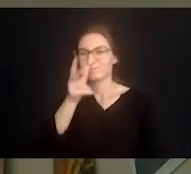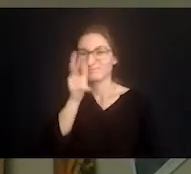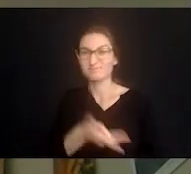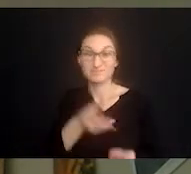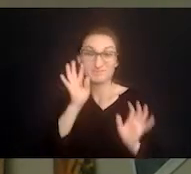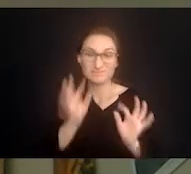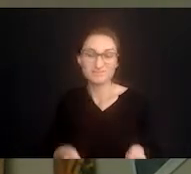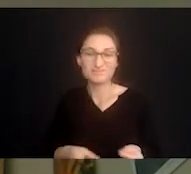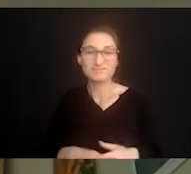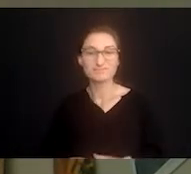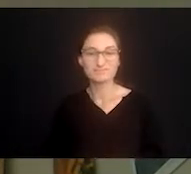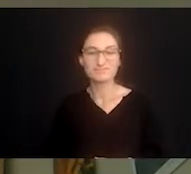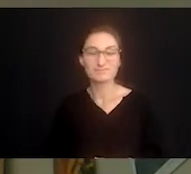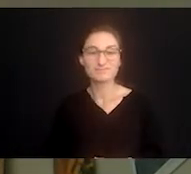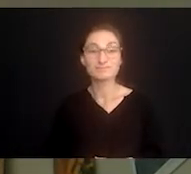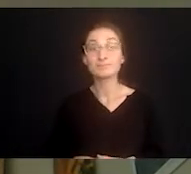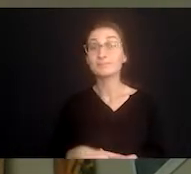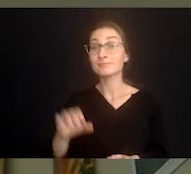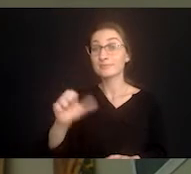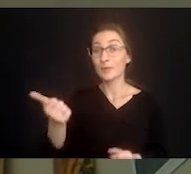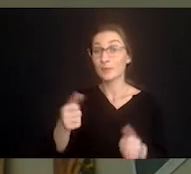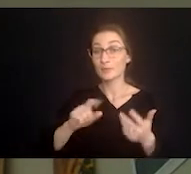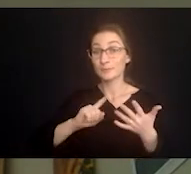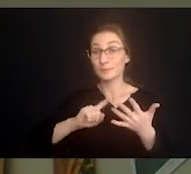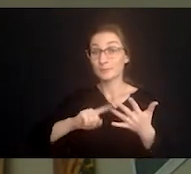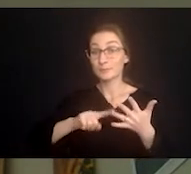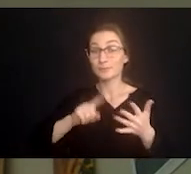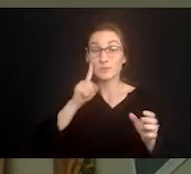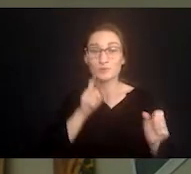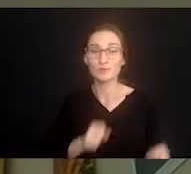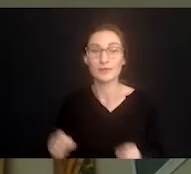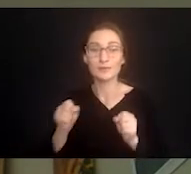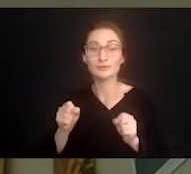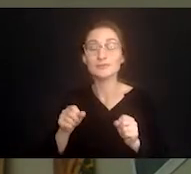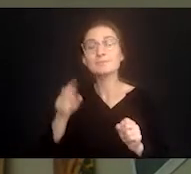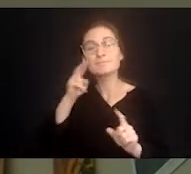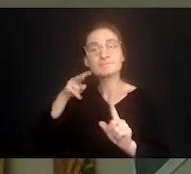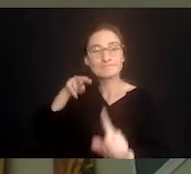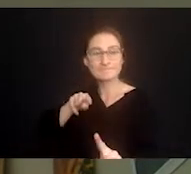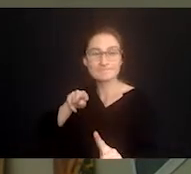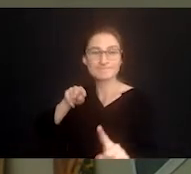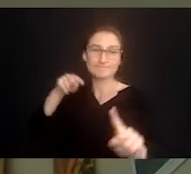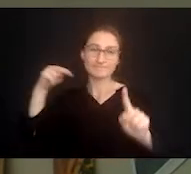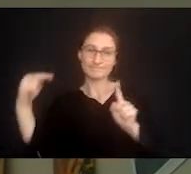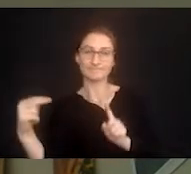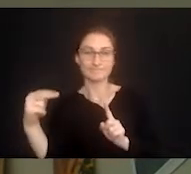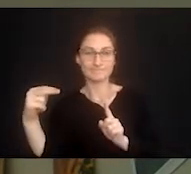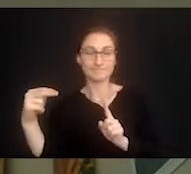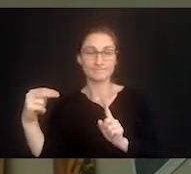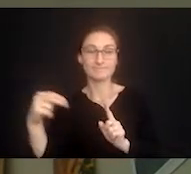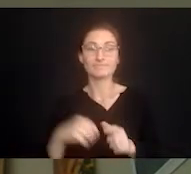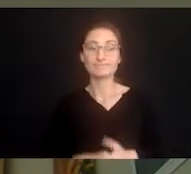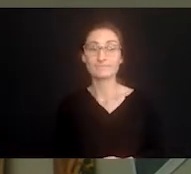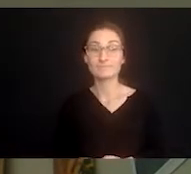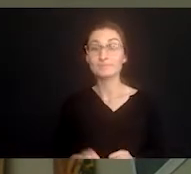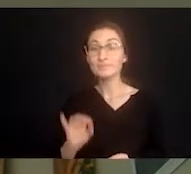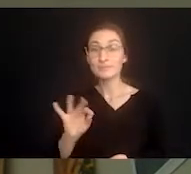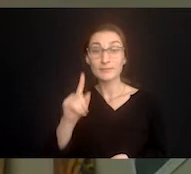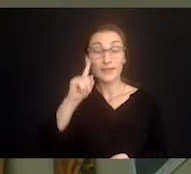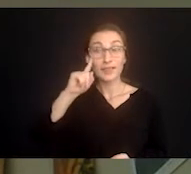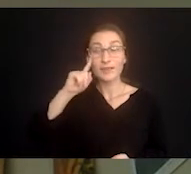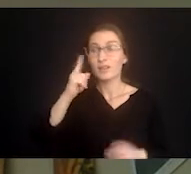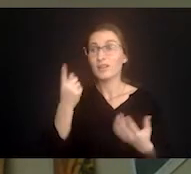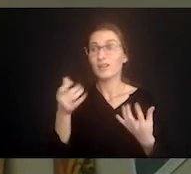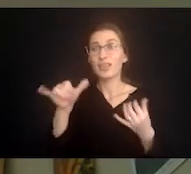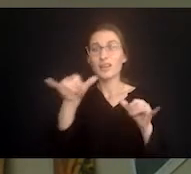Another strategy would be to adjust your perspective. Okay when I think I can't do the same routine one